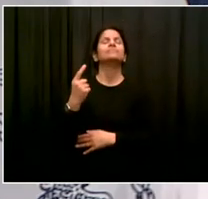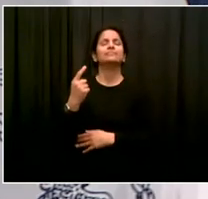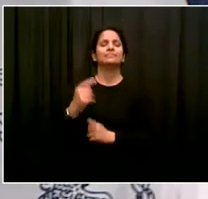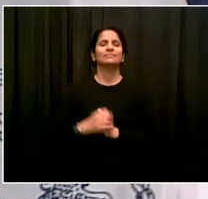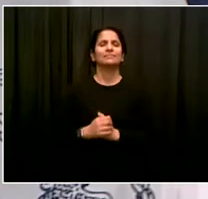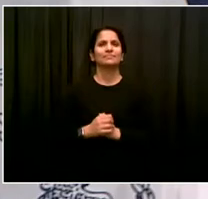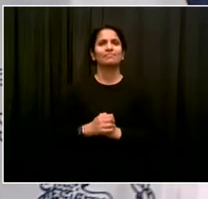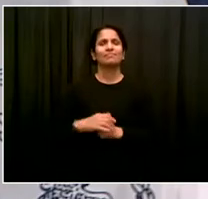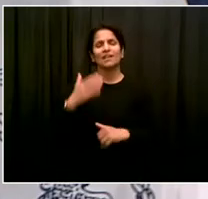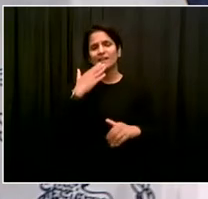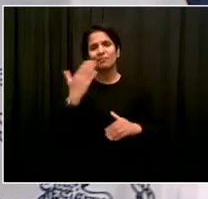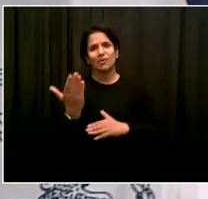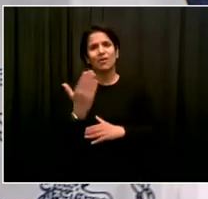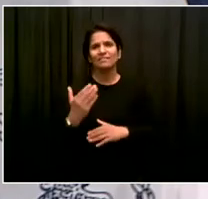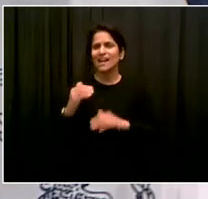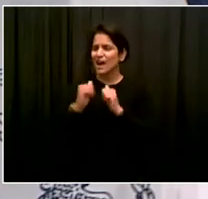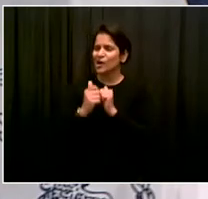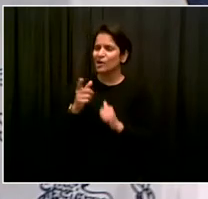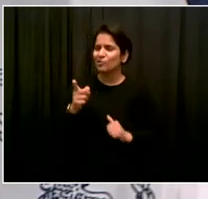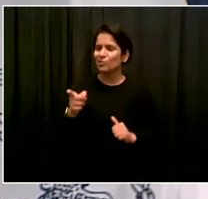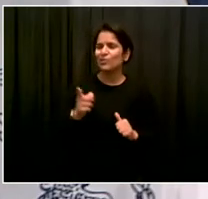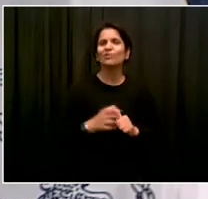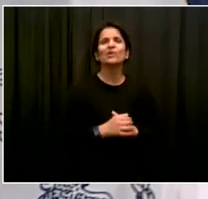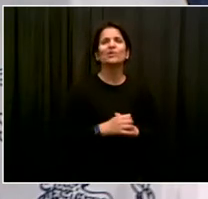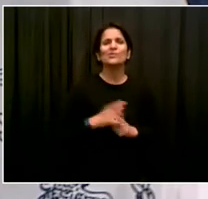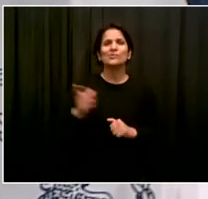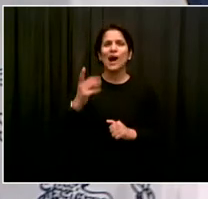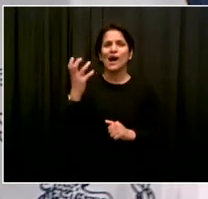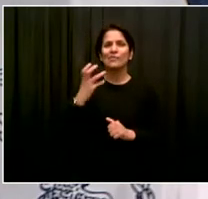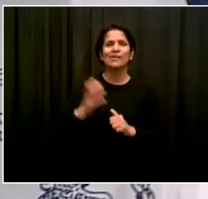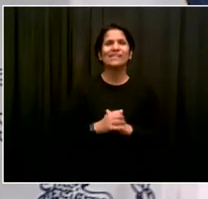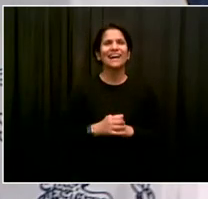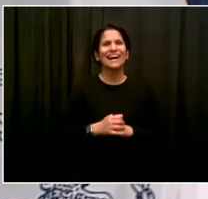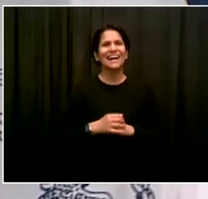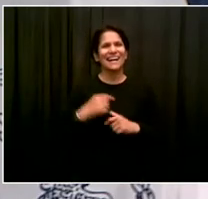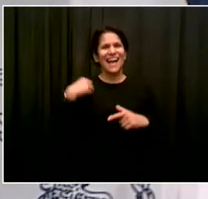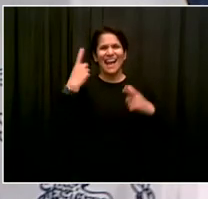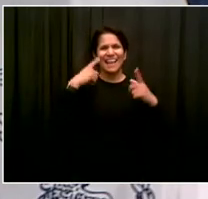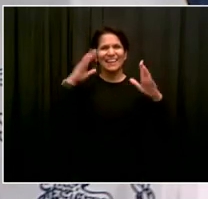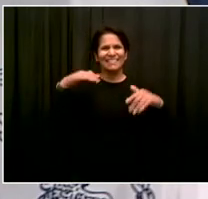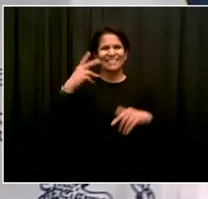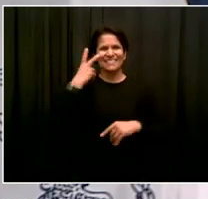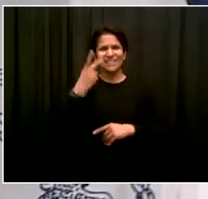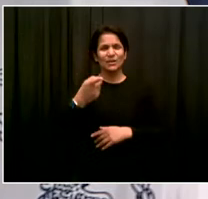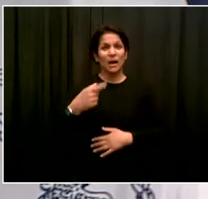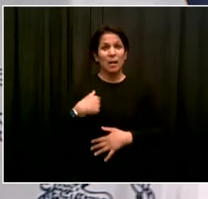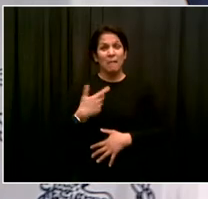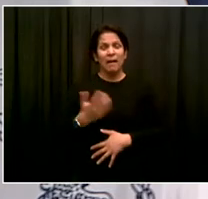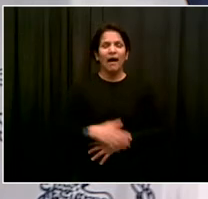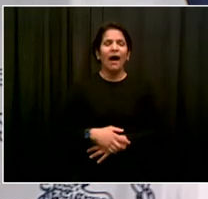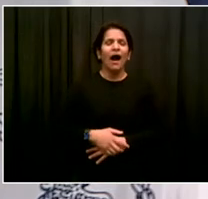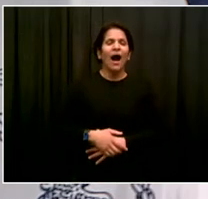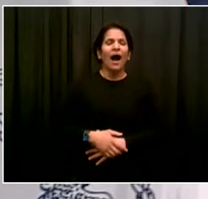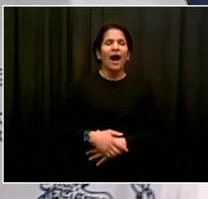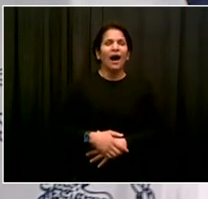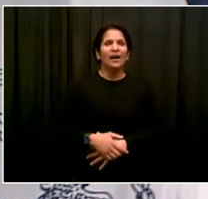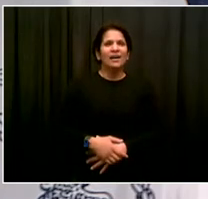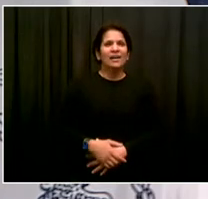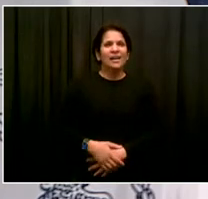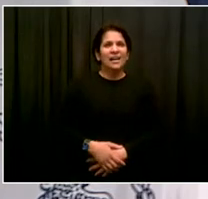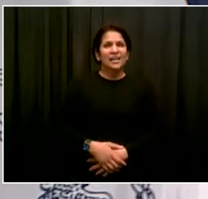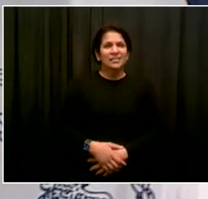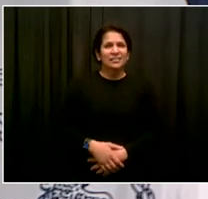here watching the briefing. I'm confused about what the allegation is in this oil lawsuit. Because